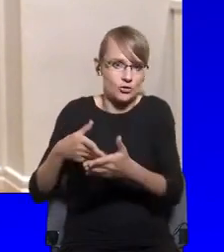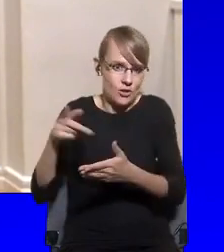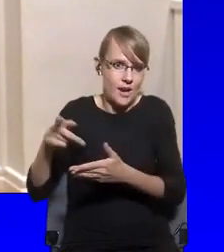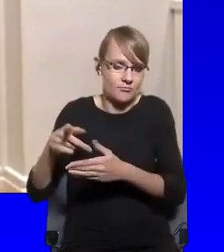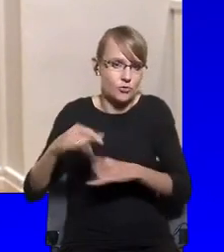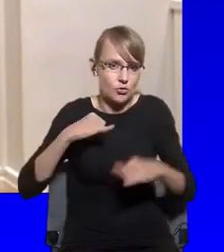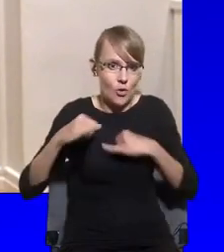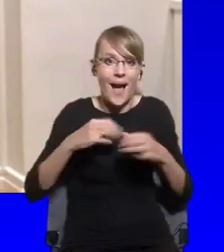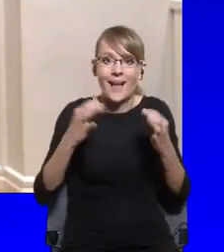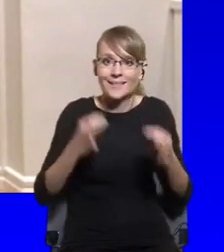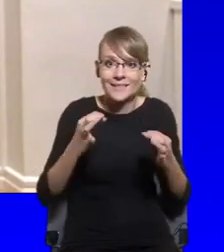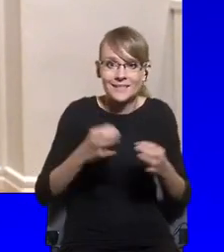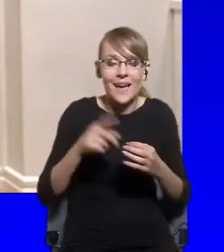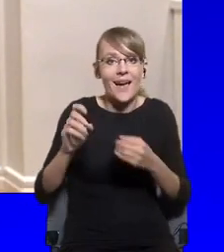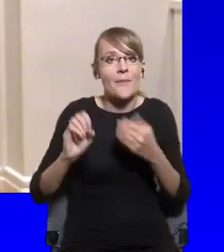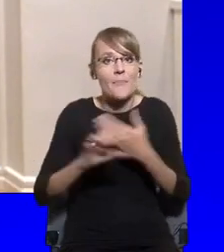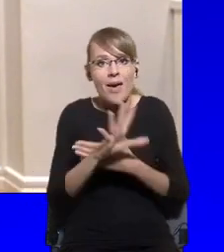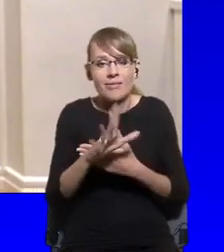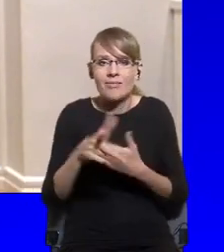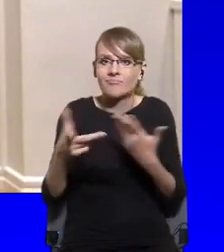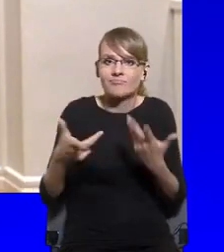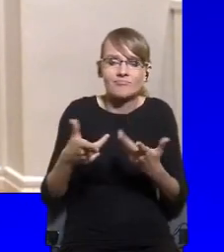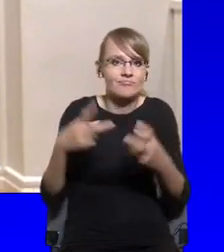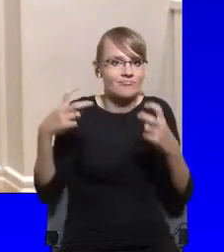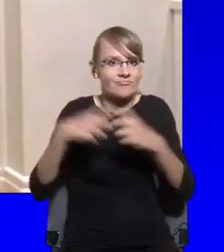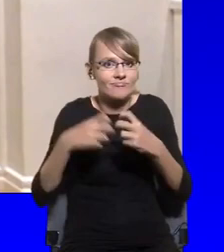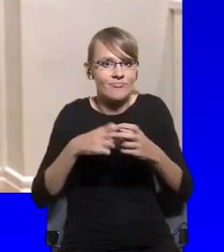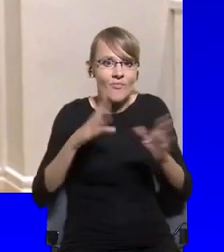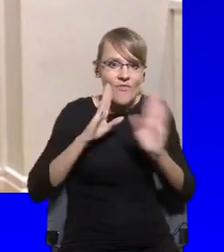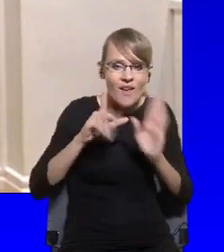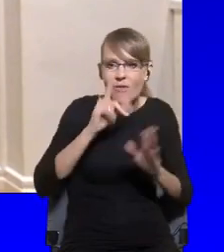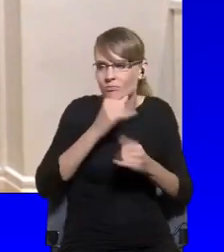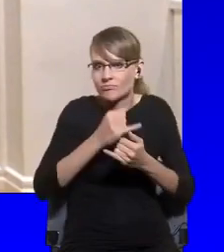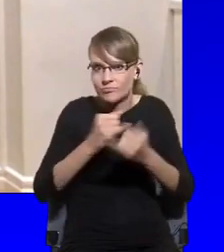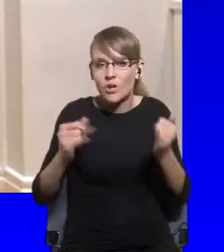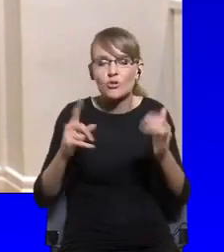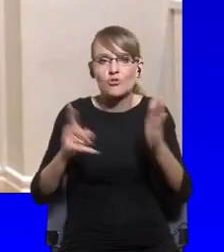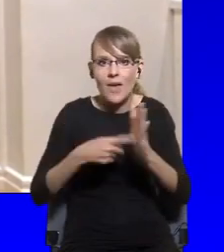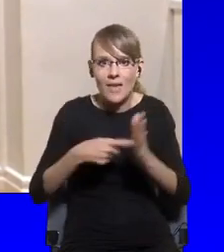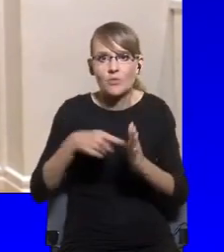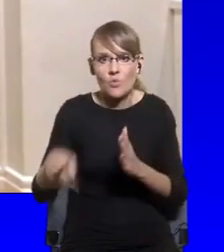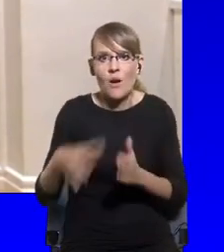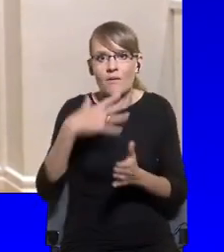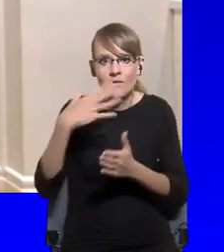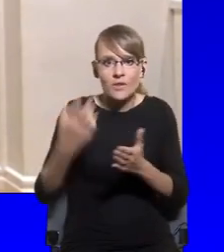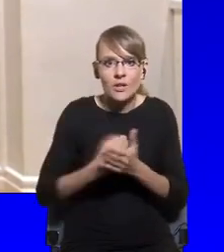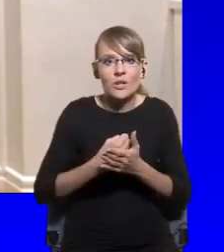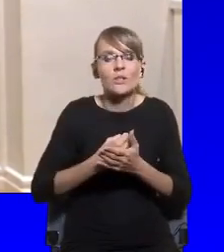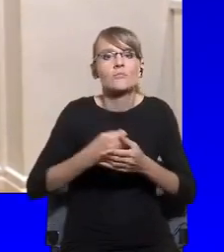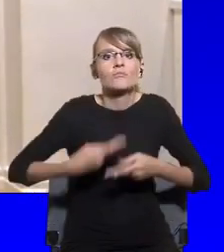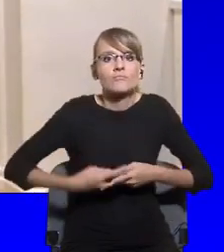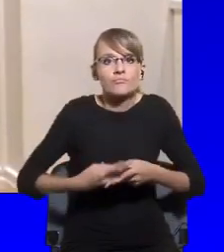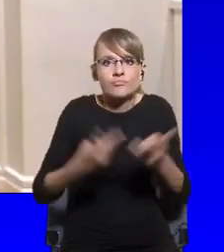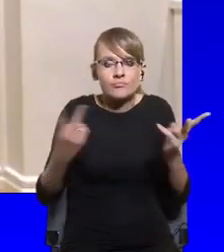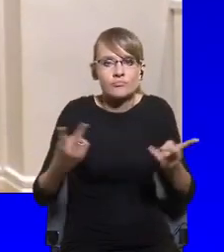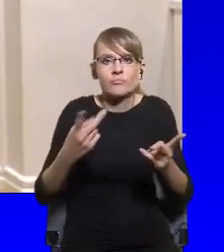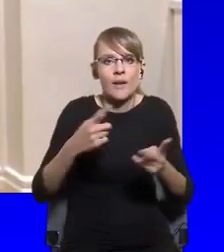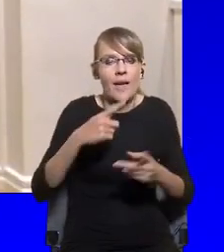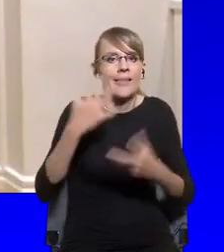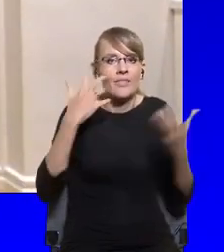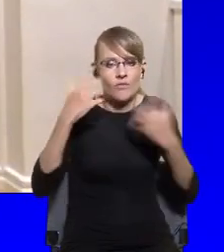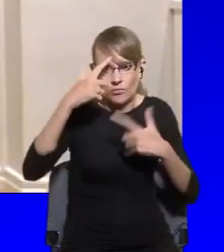this is often abuse to spread disinformation, to spread particularly in the context of COVID-19 conspiracy